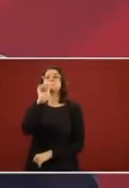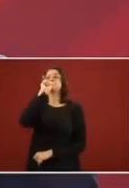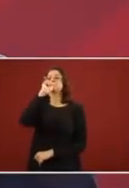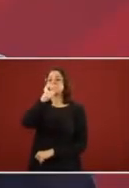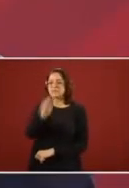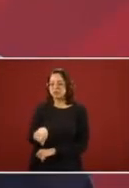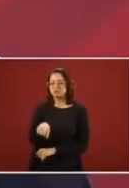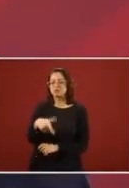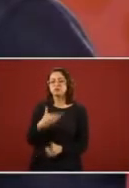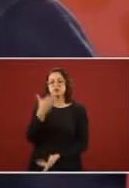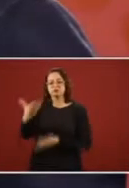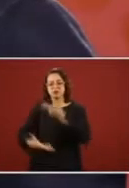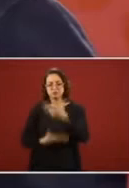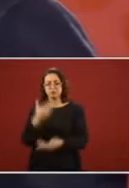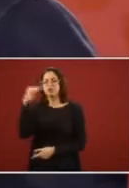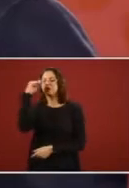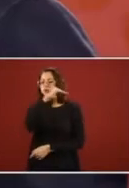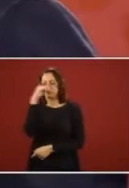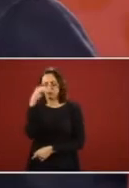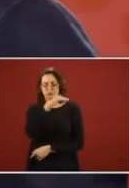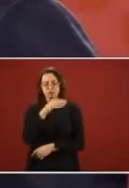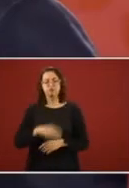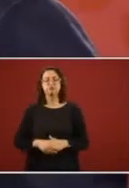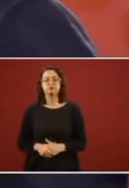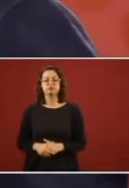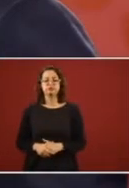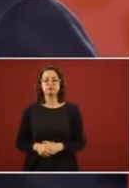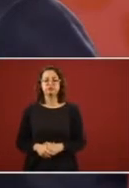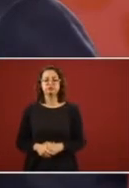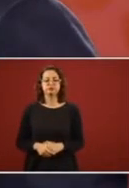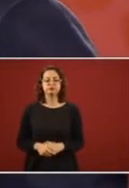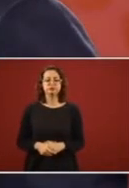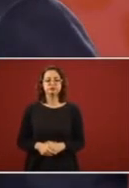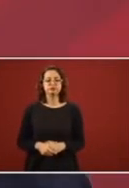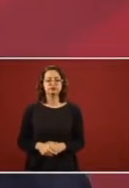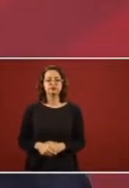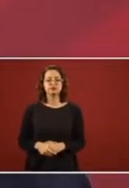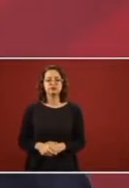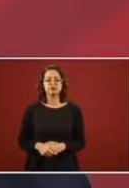the health institutes, service will also be free.